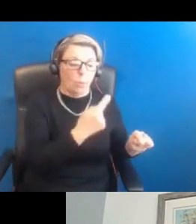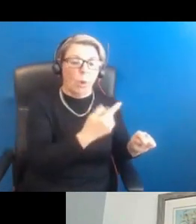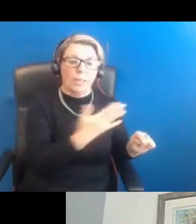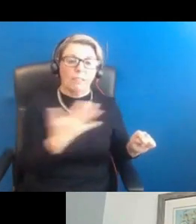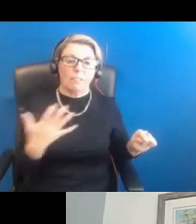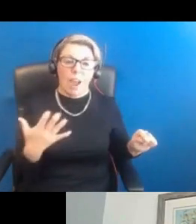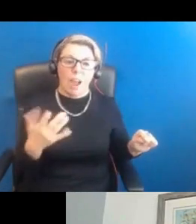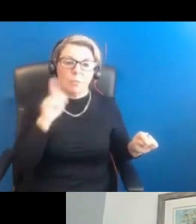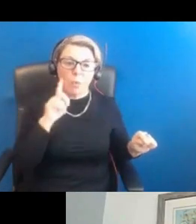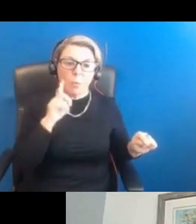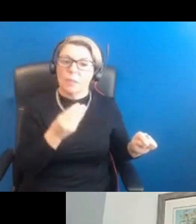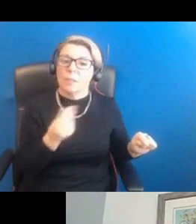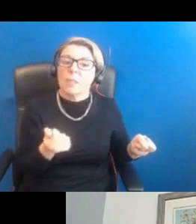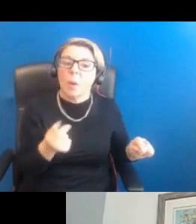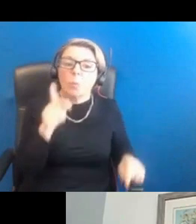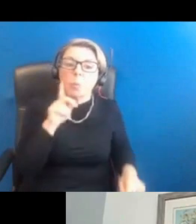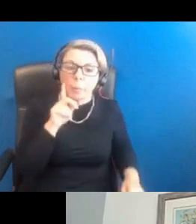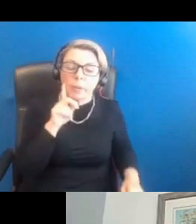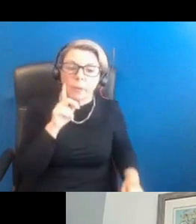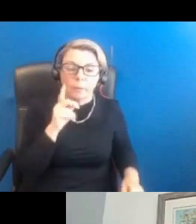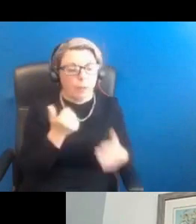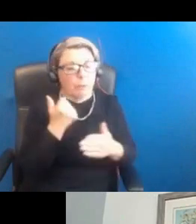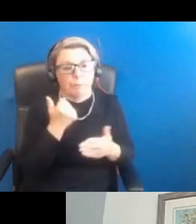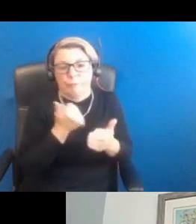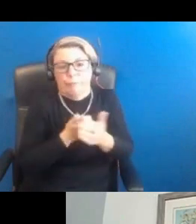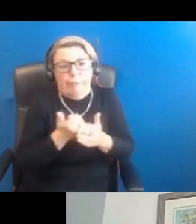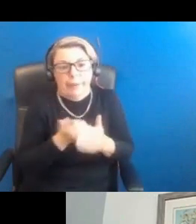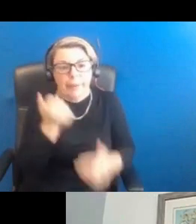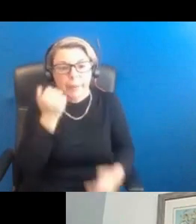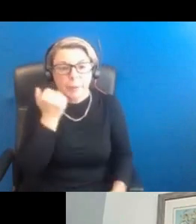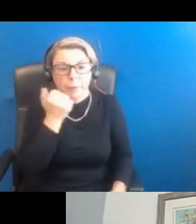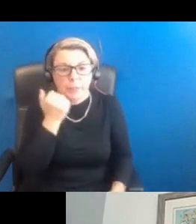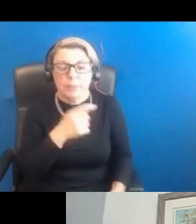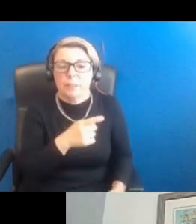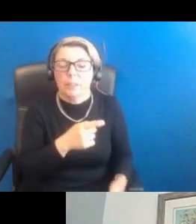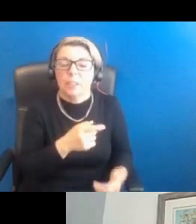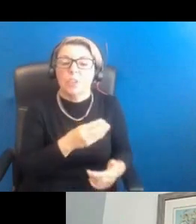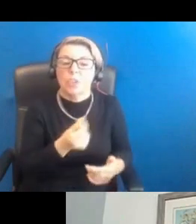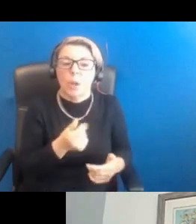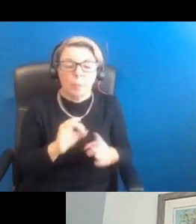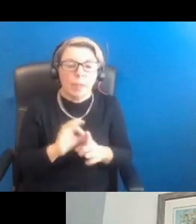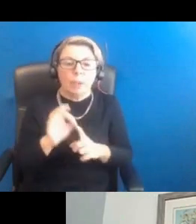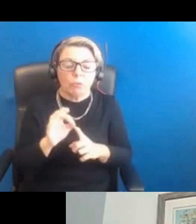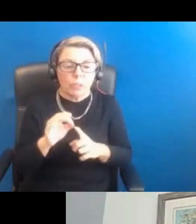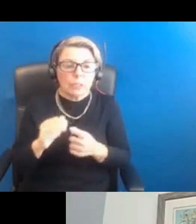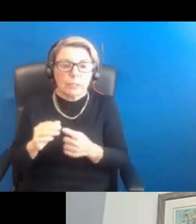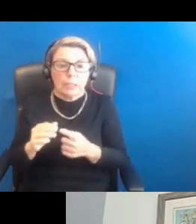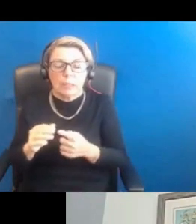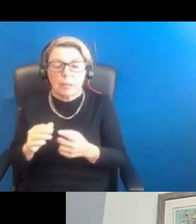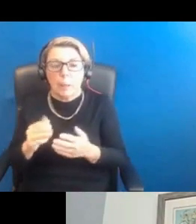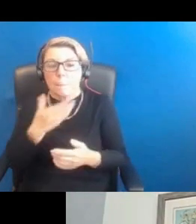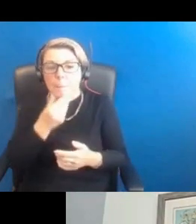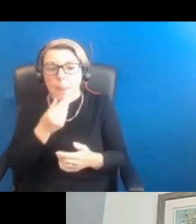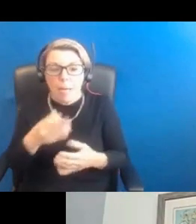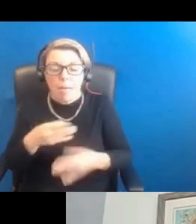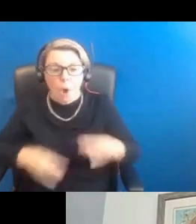see that there are some women who've just got a regular period, some women who've just got increased male type hormone, some women who've just got polycystic ovary syndrome, and they're